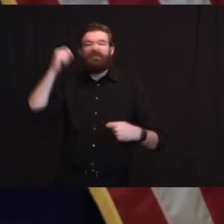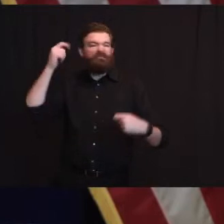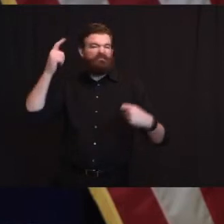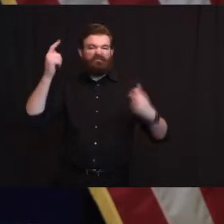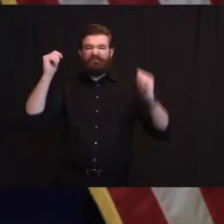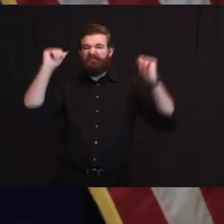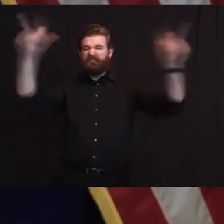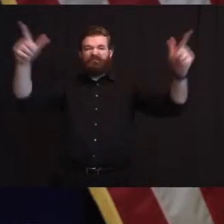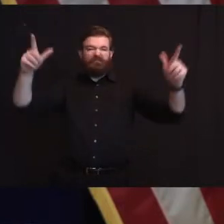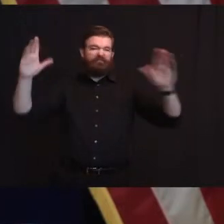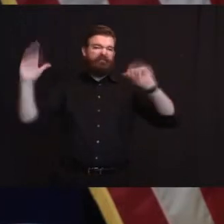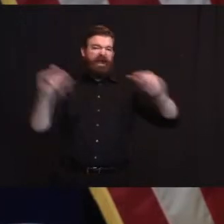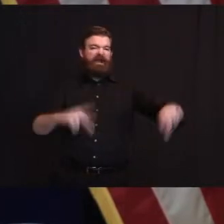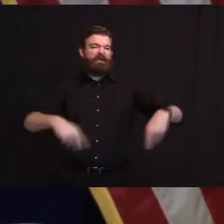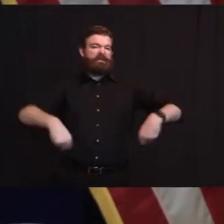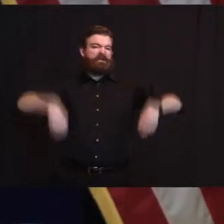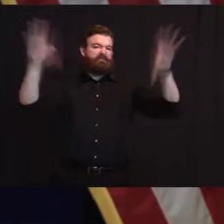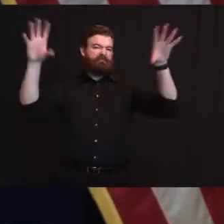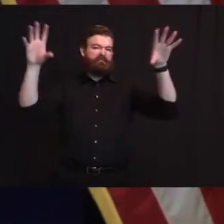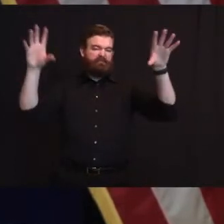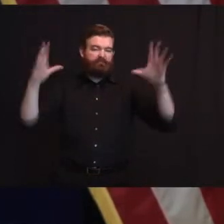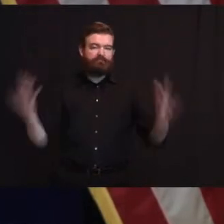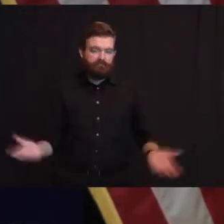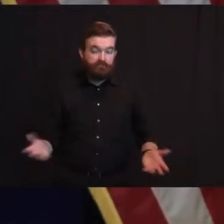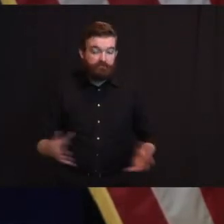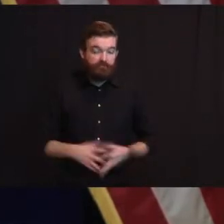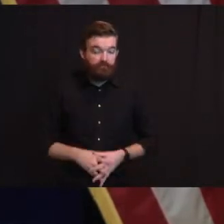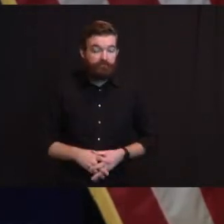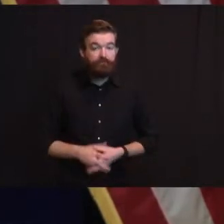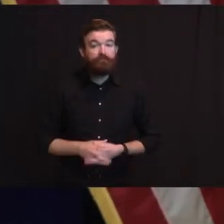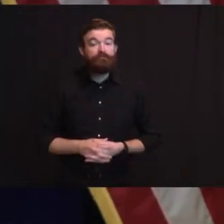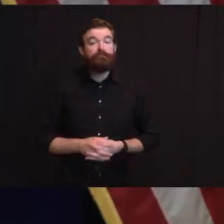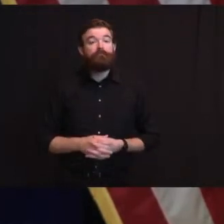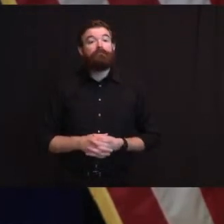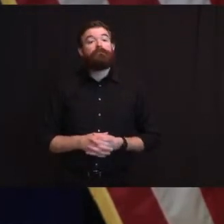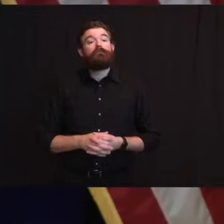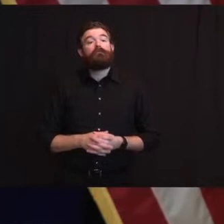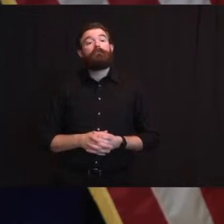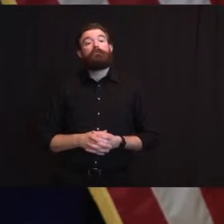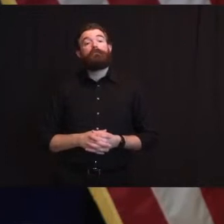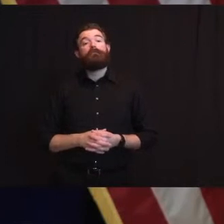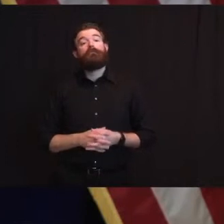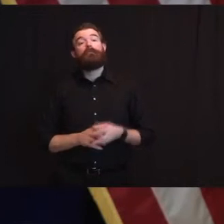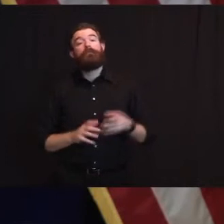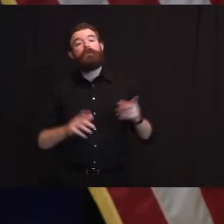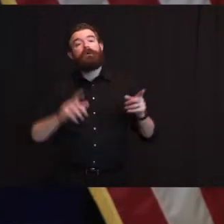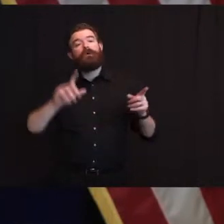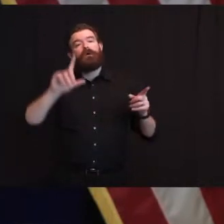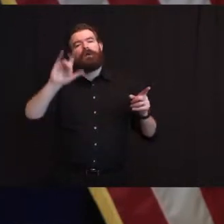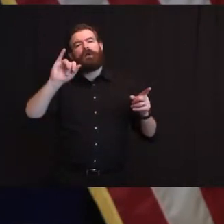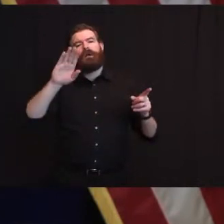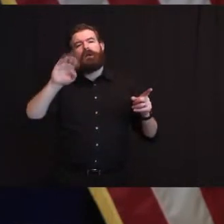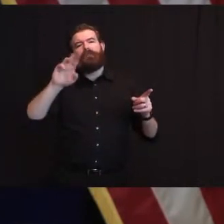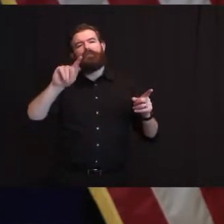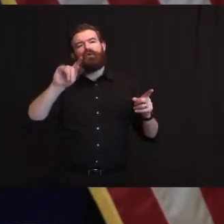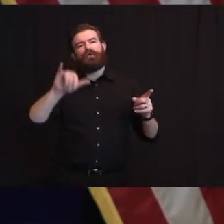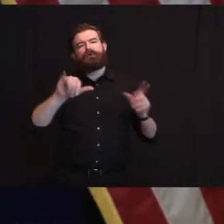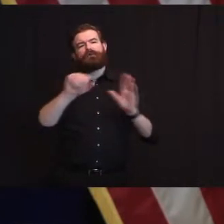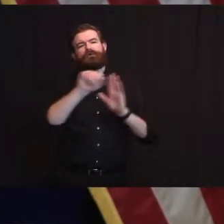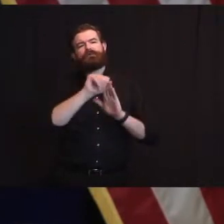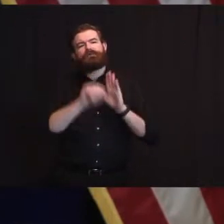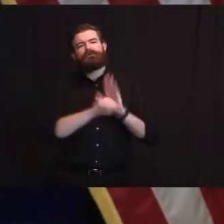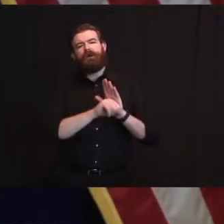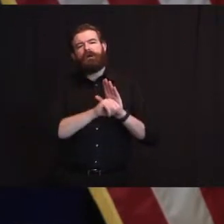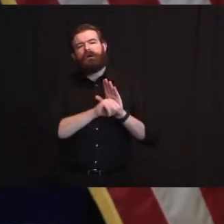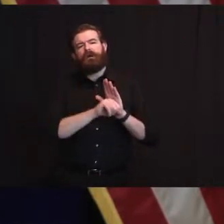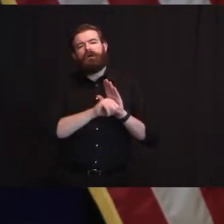-related power outage. We did also have the Liberty State barge suffer some damage and is partially submerged, and we're working with